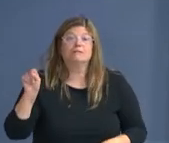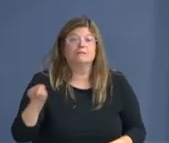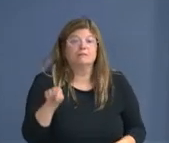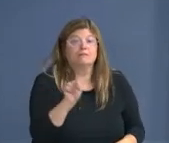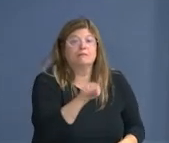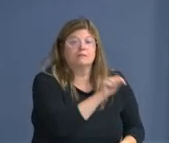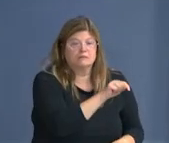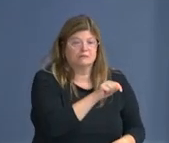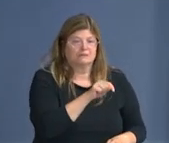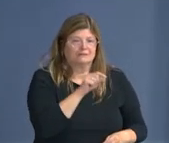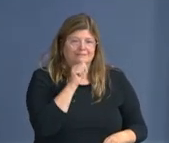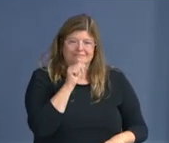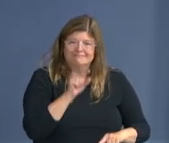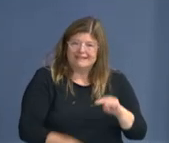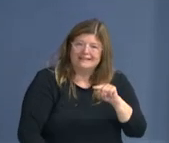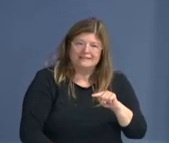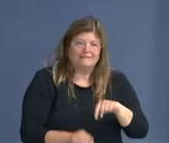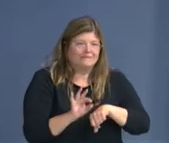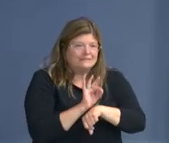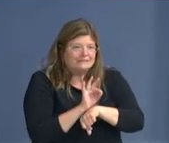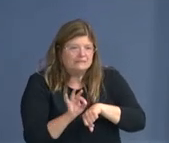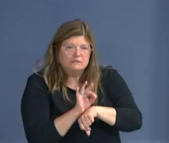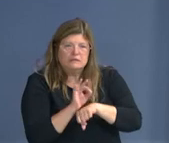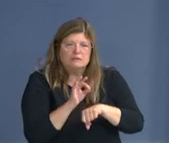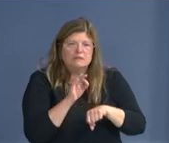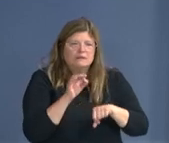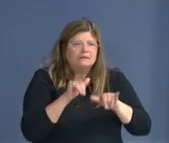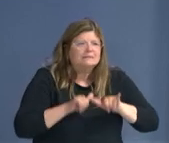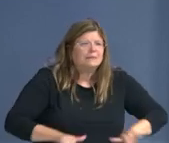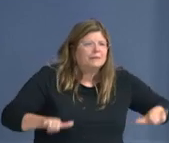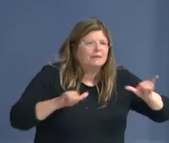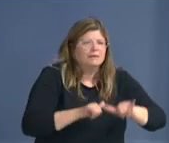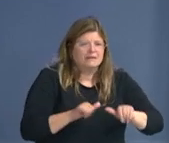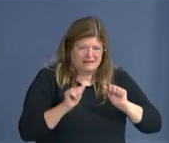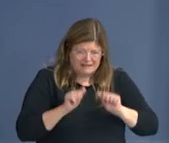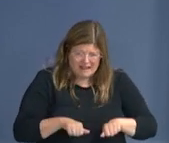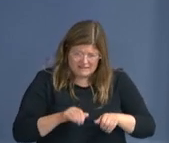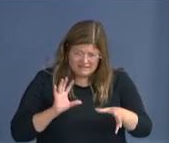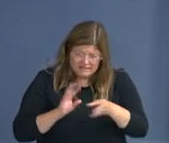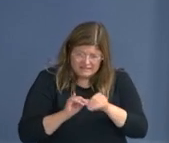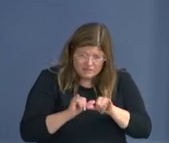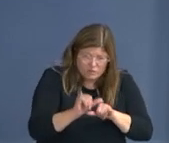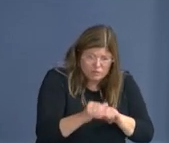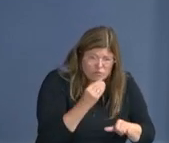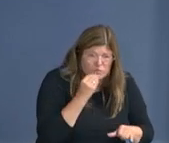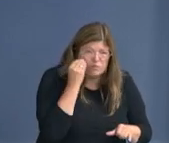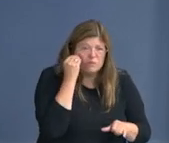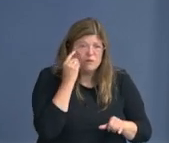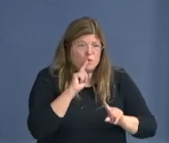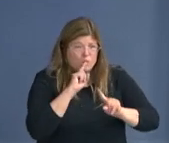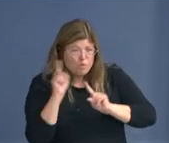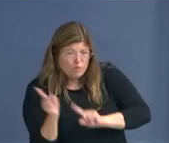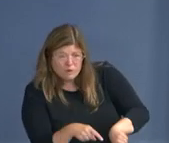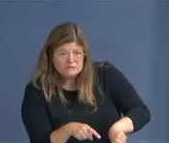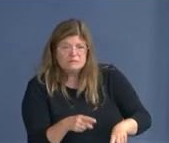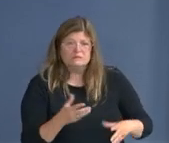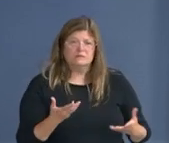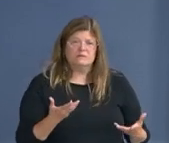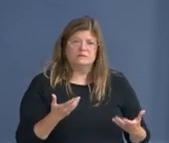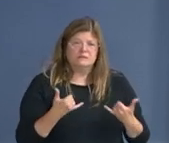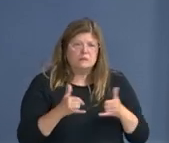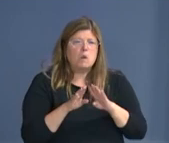to function as they normally would because of stay-at-home orders and slowly turning on stay-at-home orders.